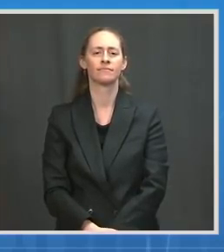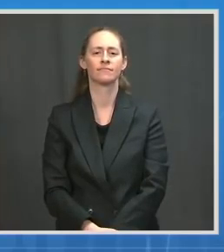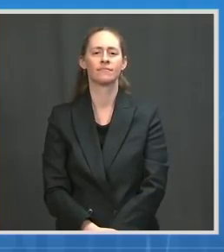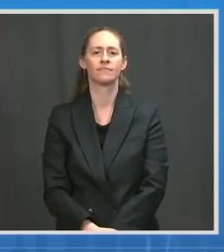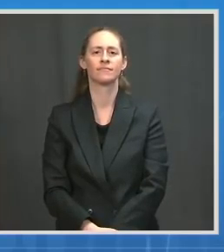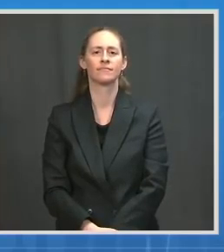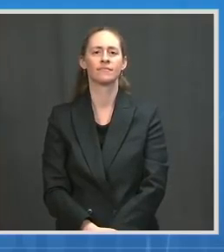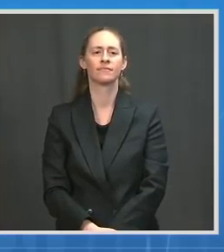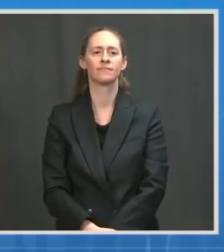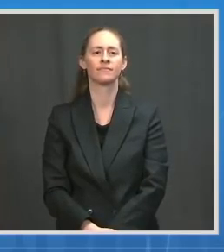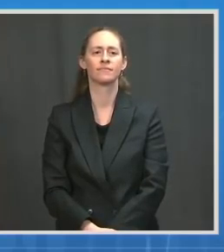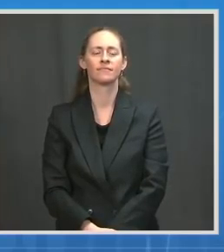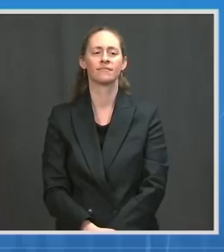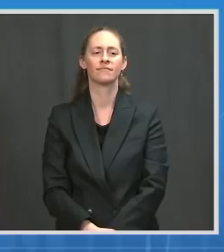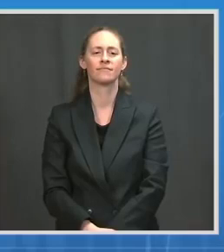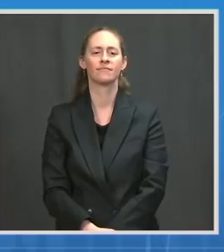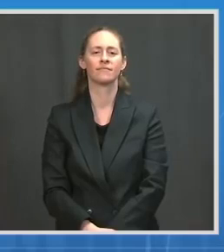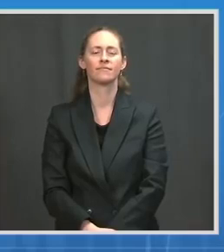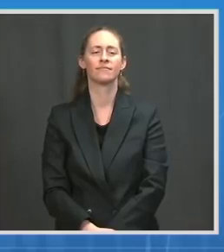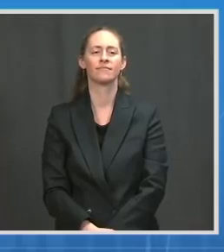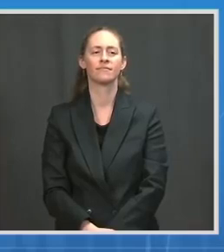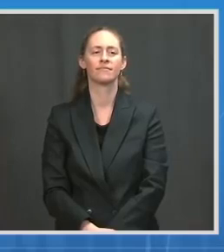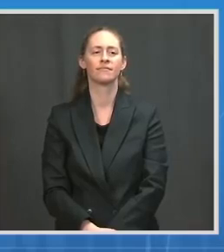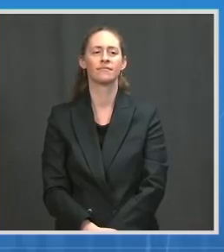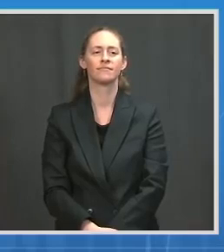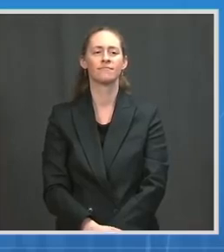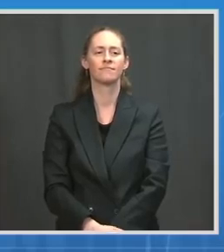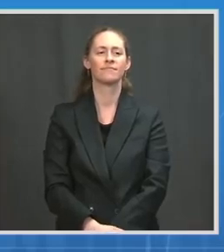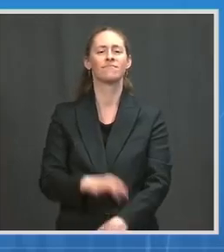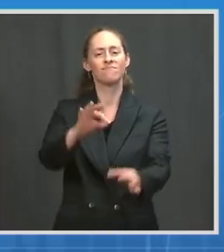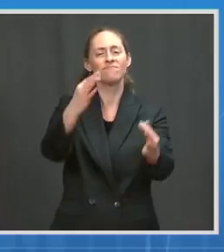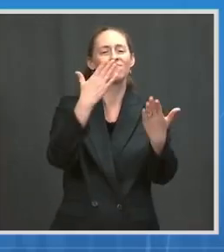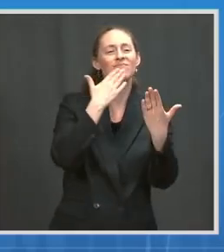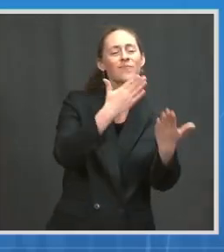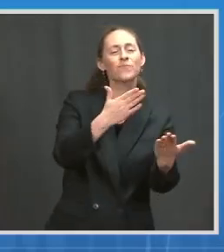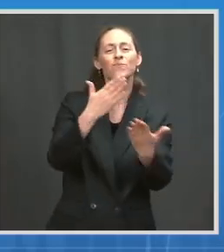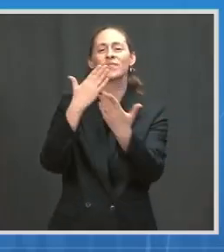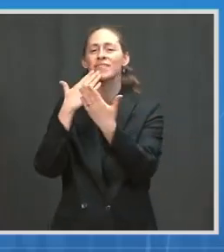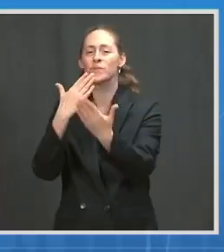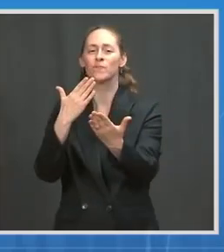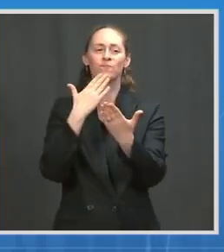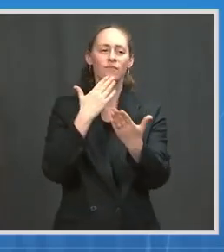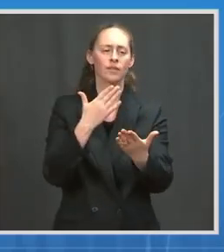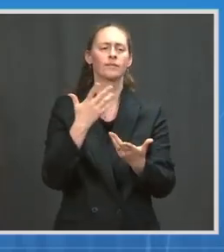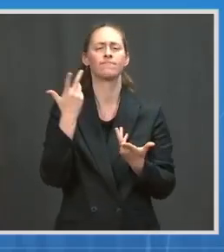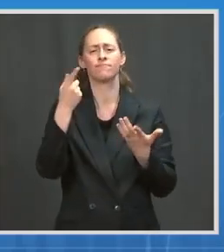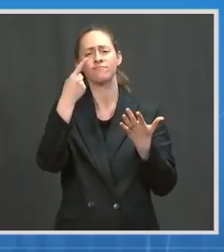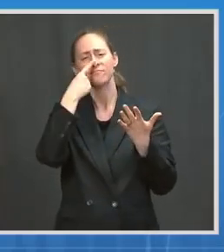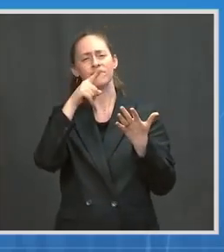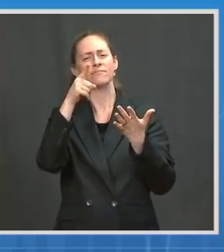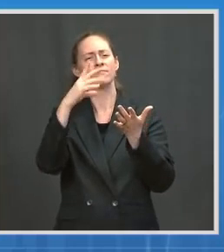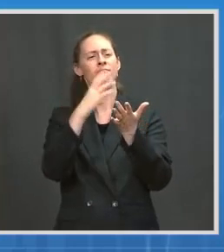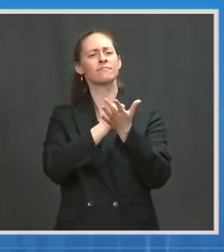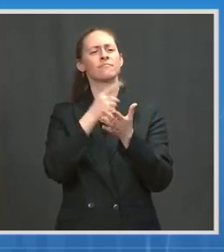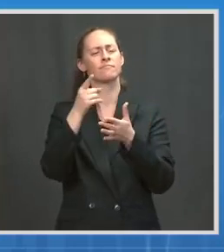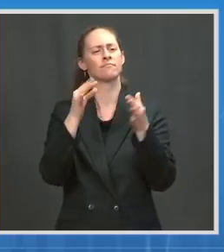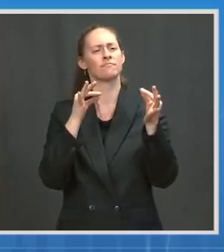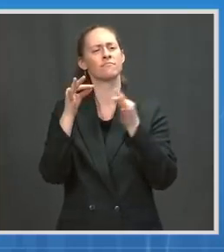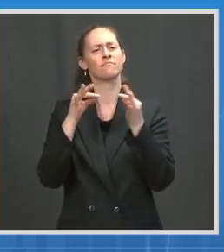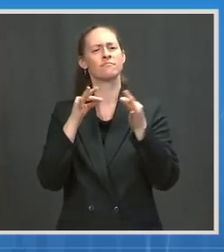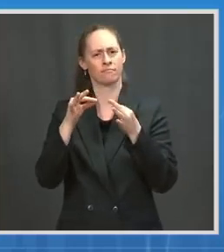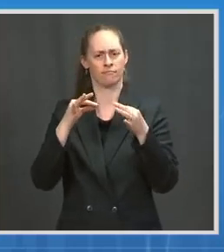Thank you, Drs. Walensky and Dr. Fauci. was hoping you might be able to expand a little bit about what the U.S. will look like,